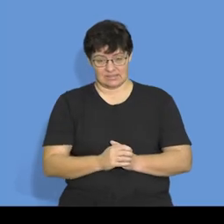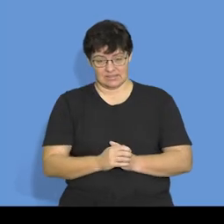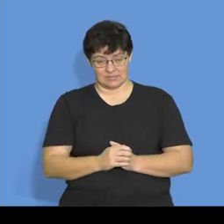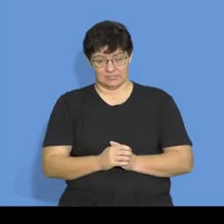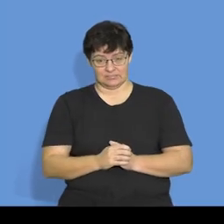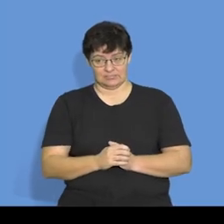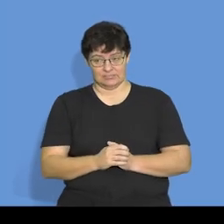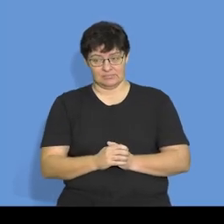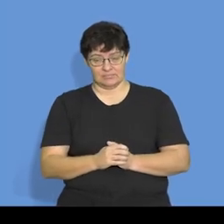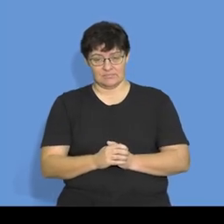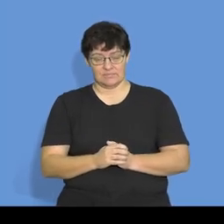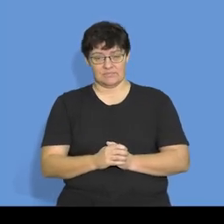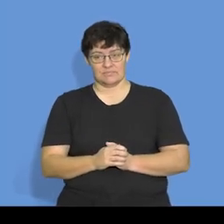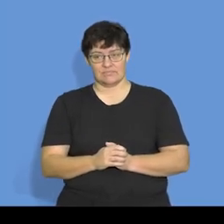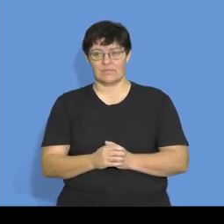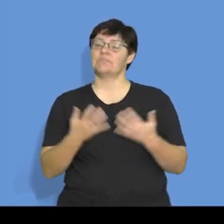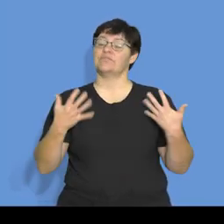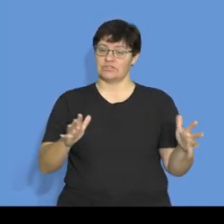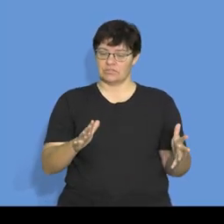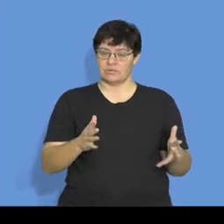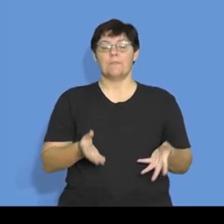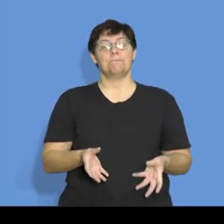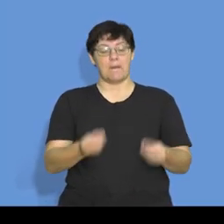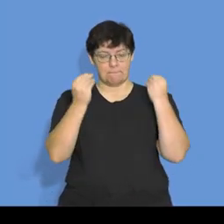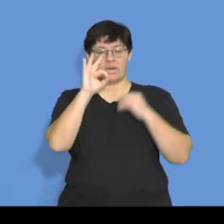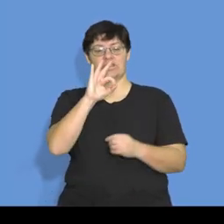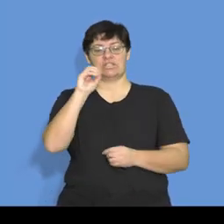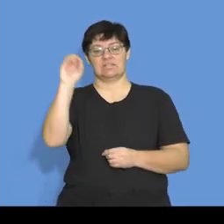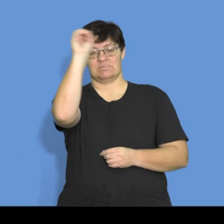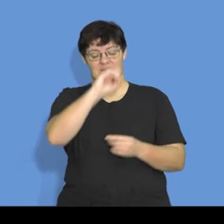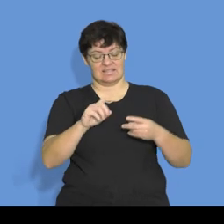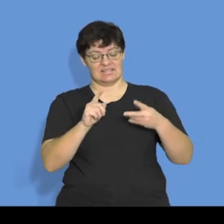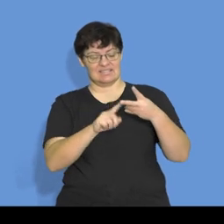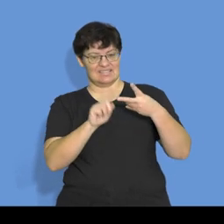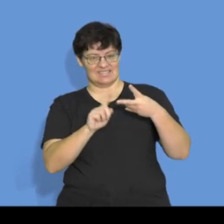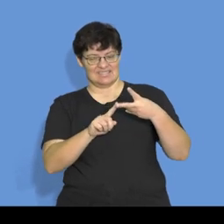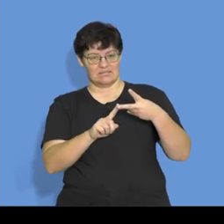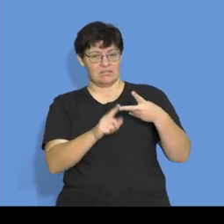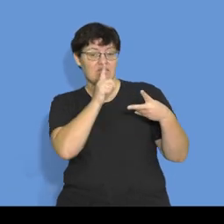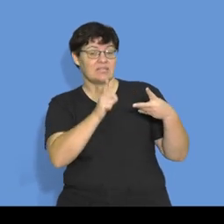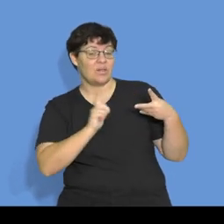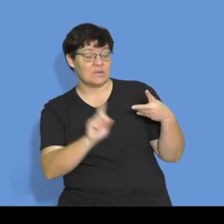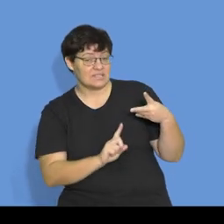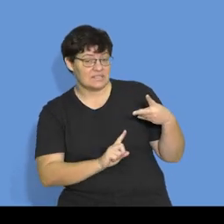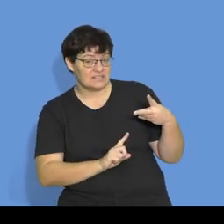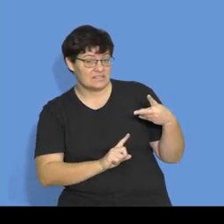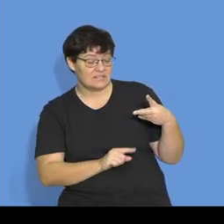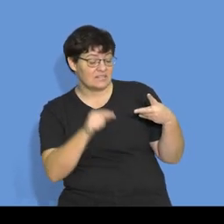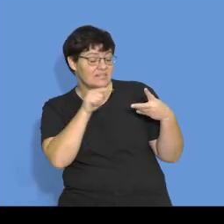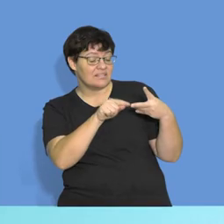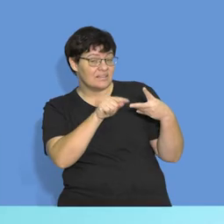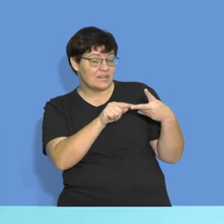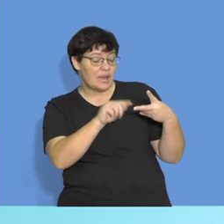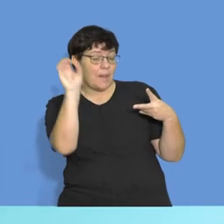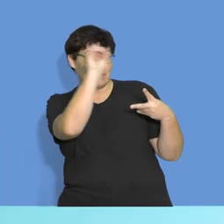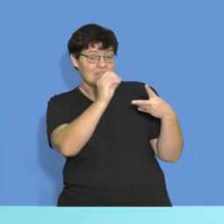okay? So there we go. I've got the 30% now. This indicates what to me? That the percentage that I'm receiving,